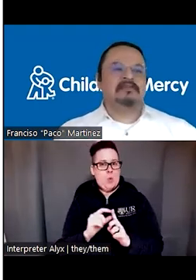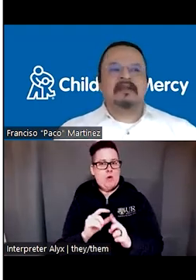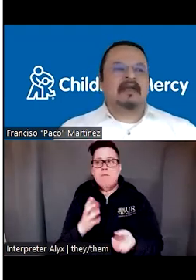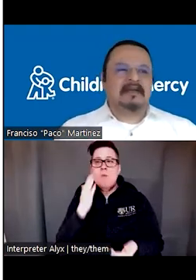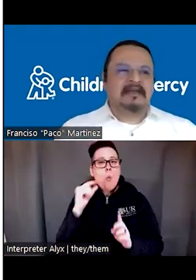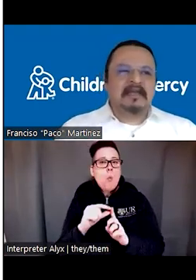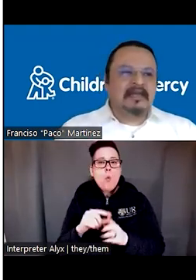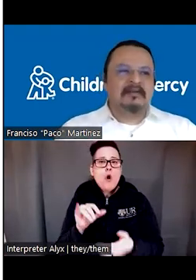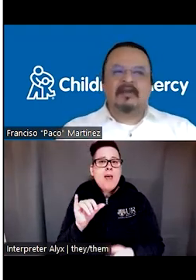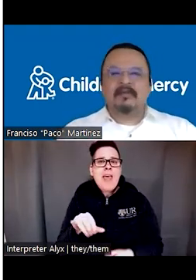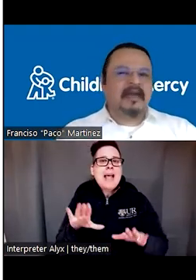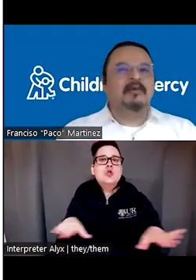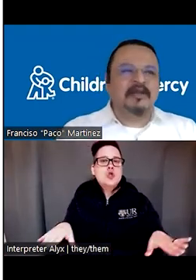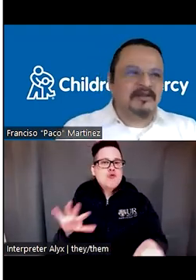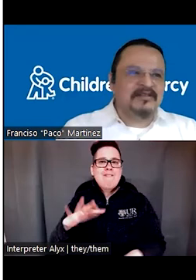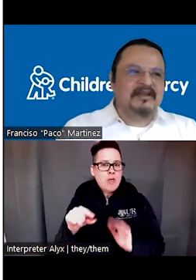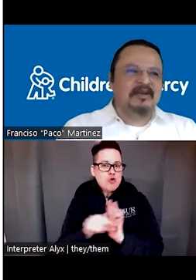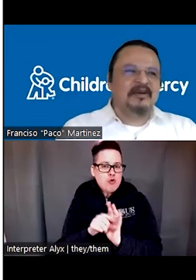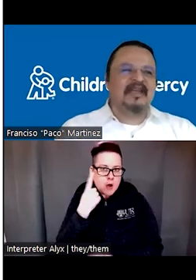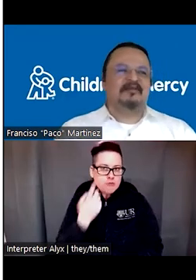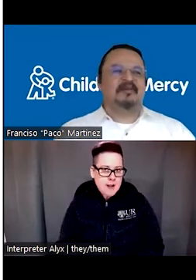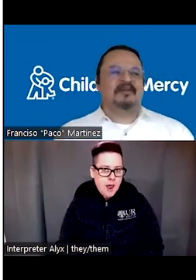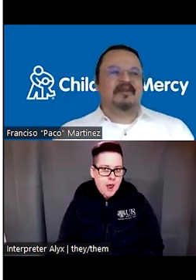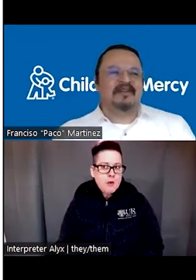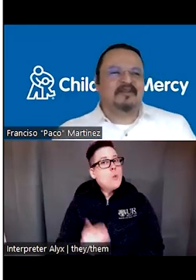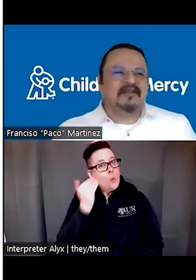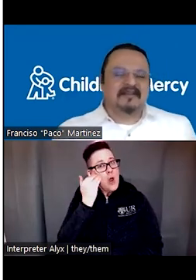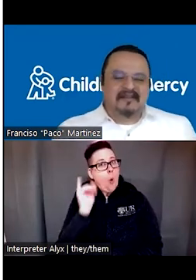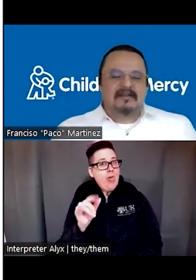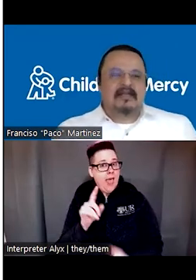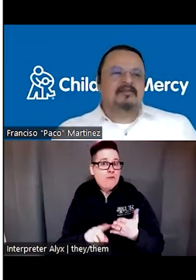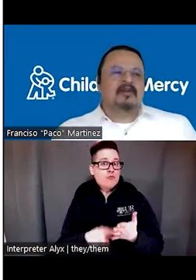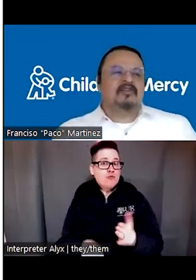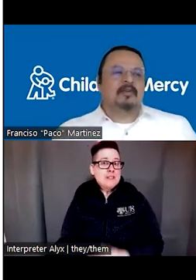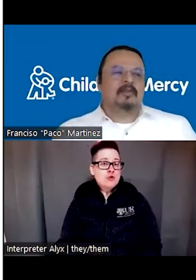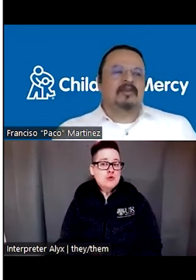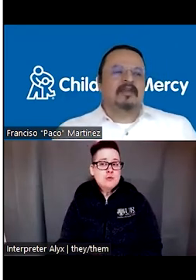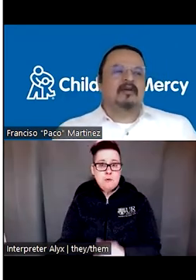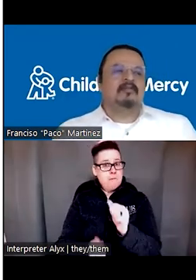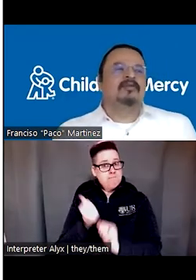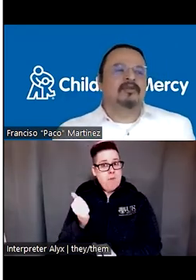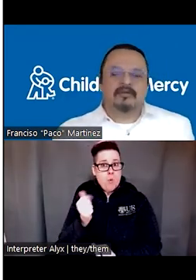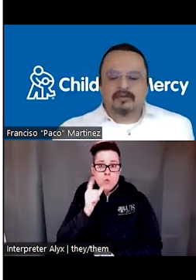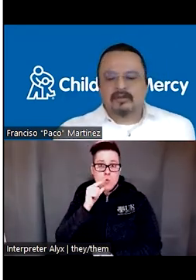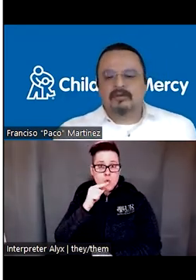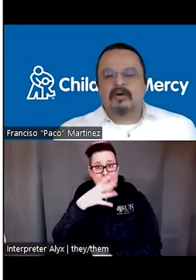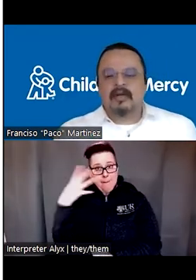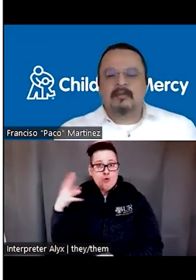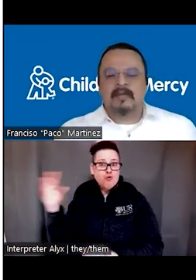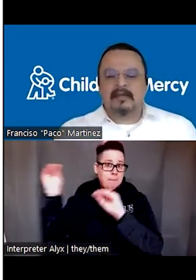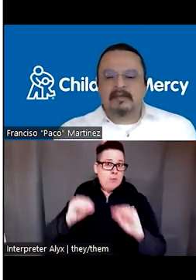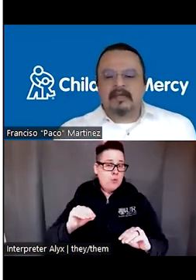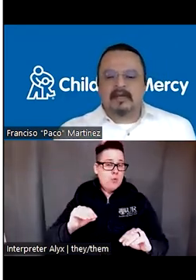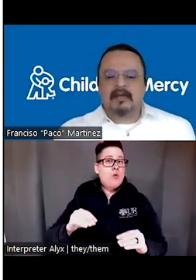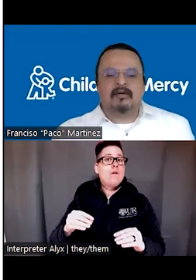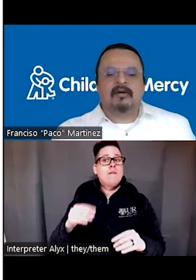uh, a kid in fifth grade will understand. And we know that from the studies, right? That's most of the people that come to, to, to, uh,